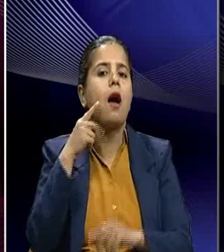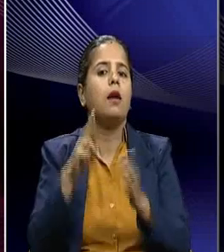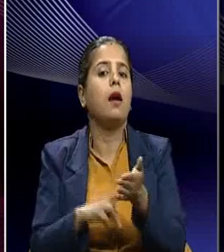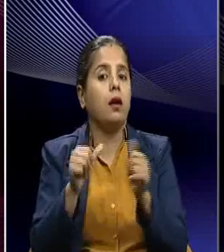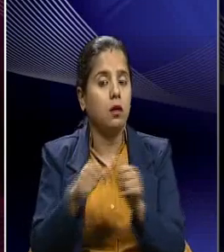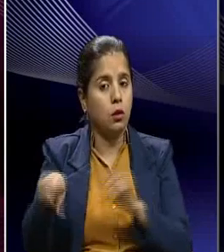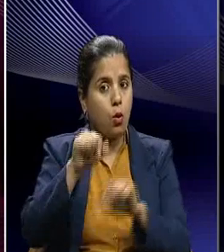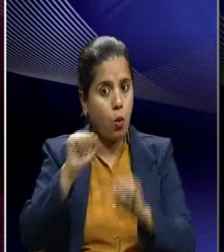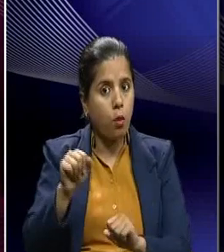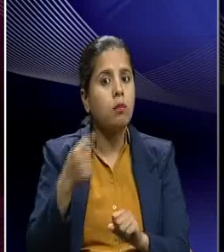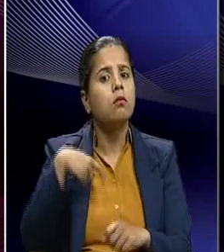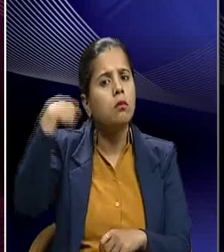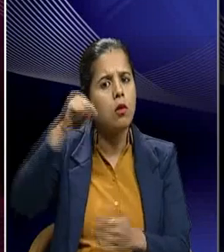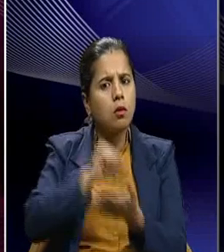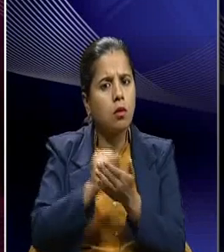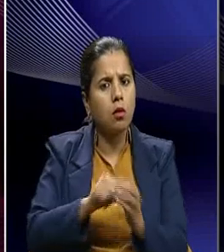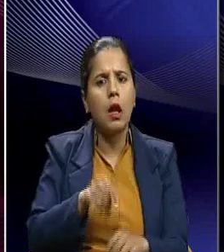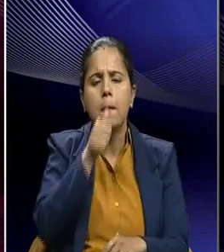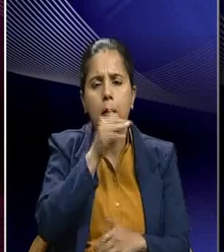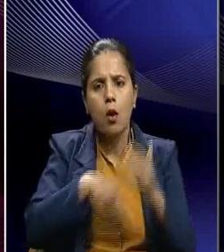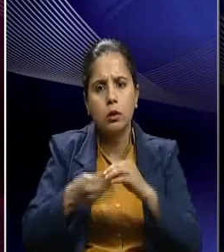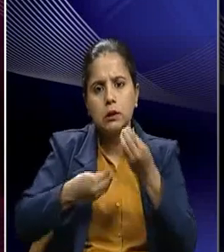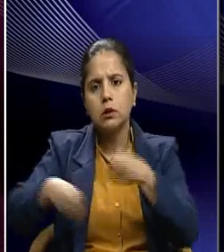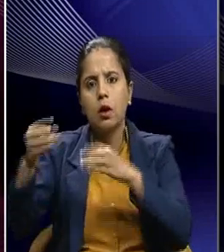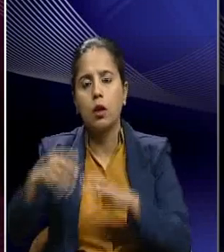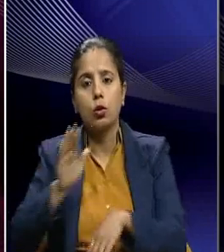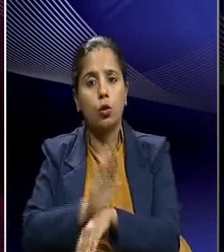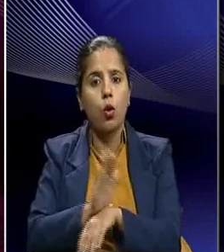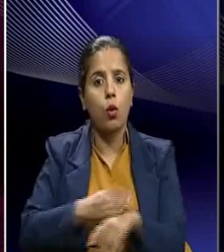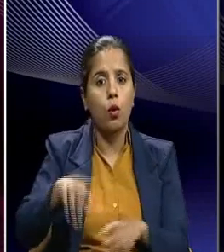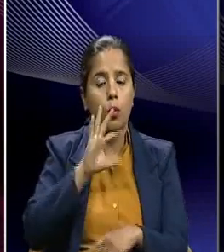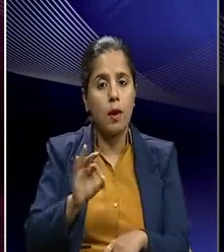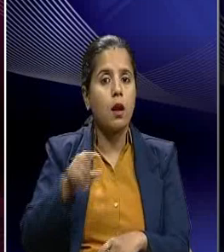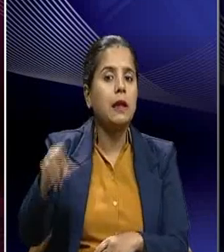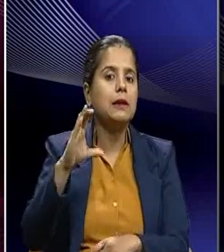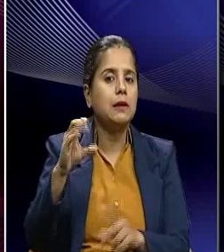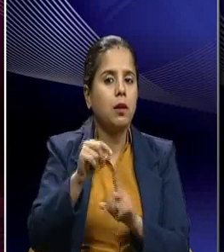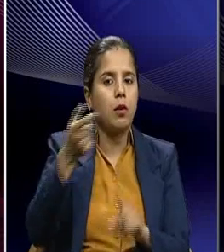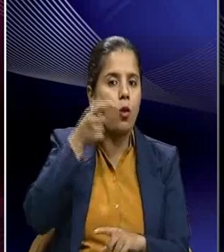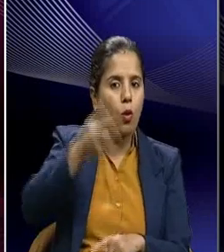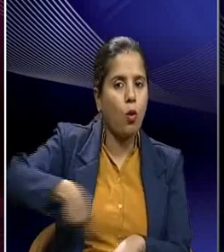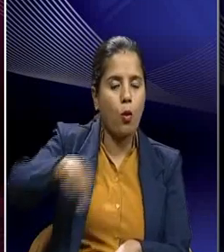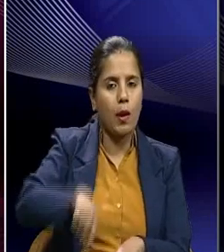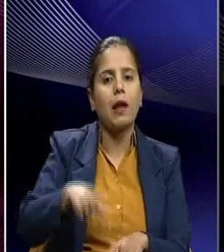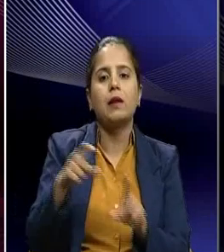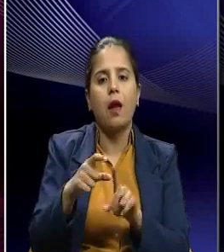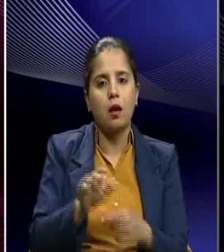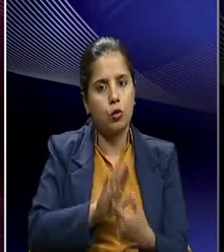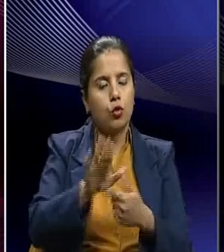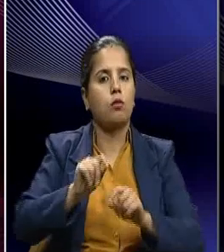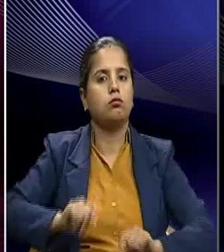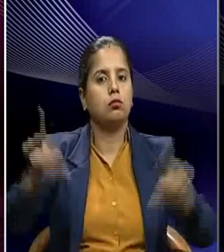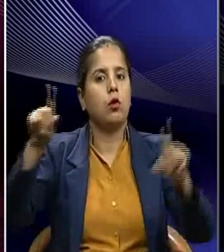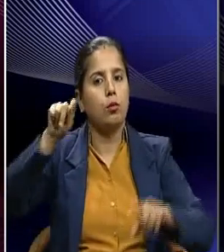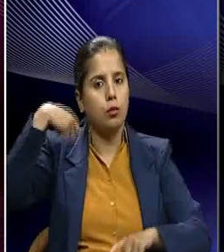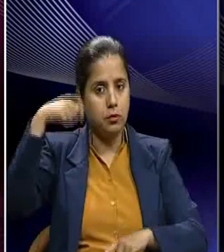And this film print was secretly screened for the congress leaders in Regal Theatre in Connaught Place, New Delhi. So we find